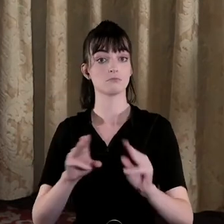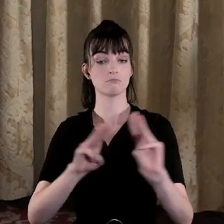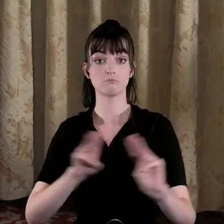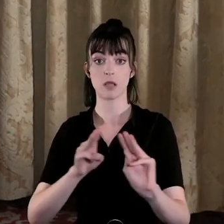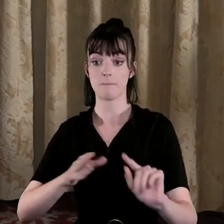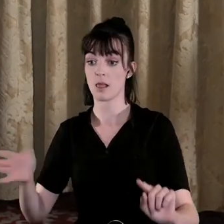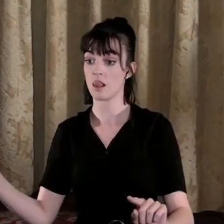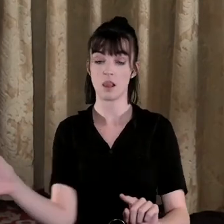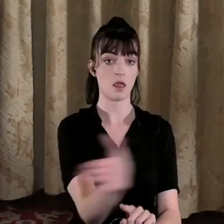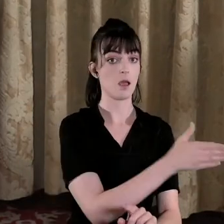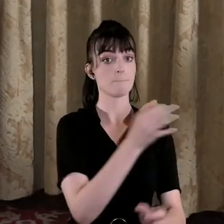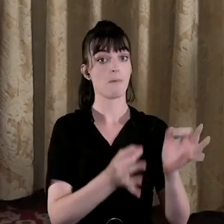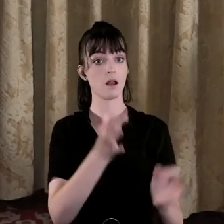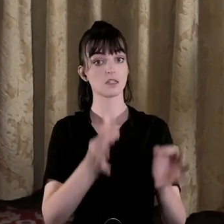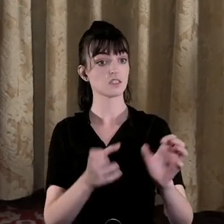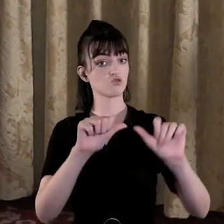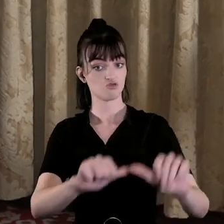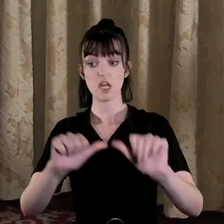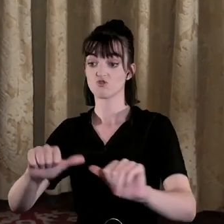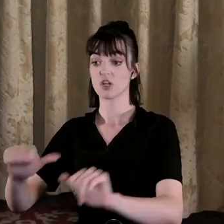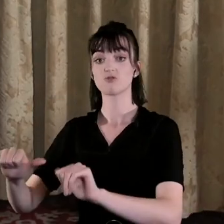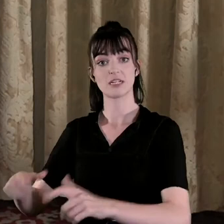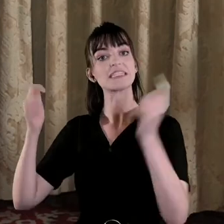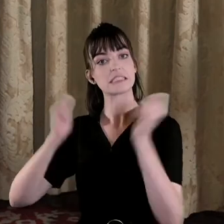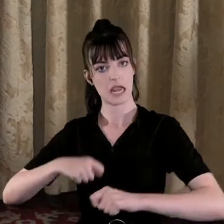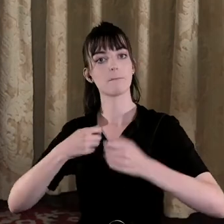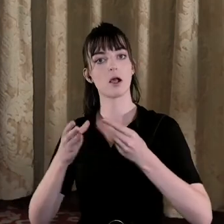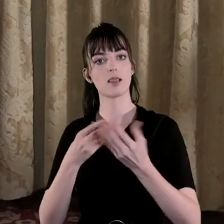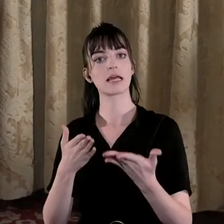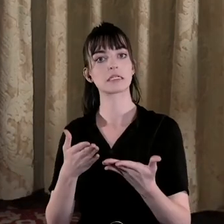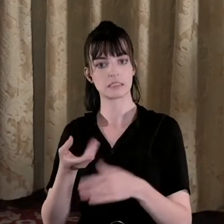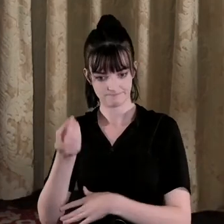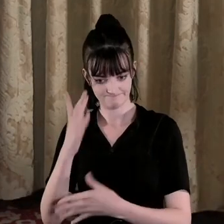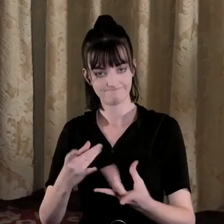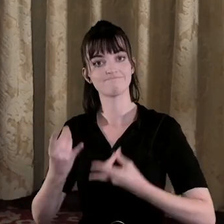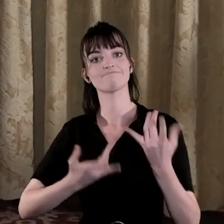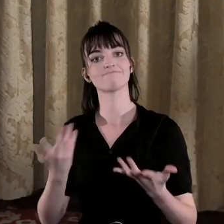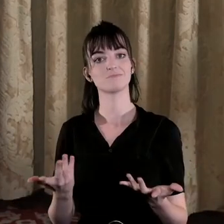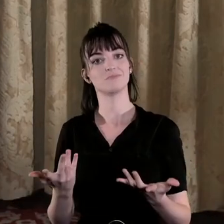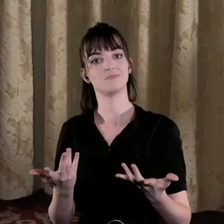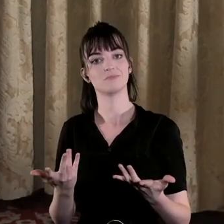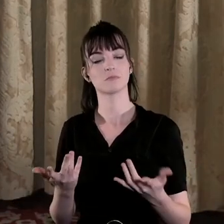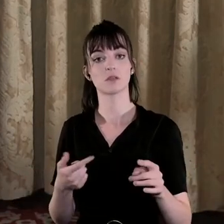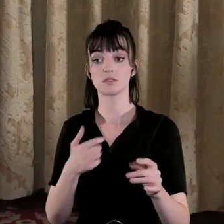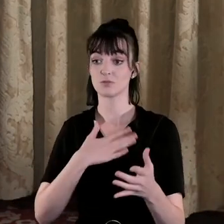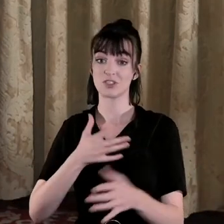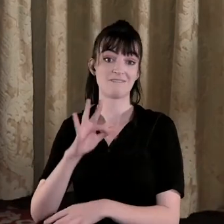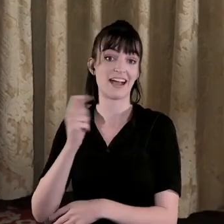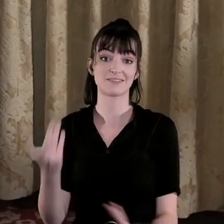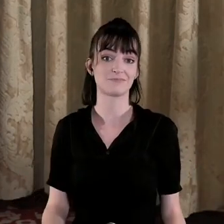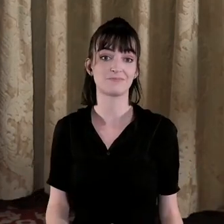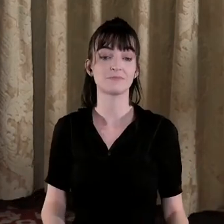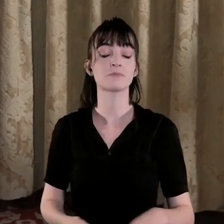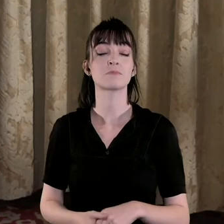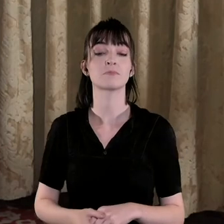of their politics take us for granted that terrible things were done it's just a fact I